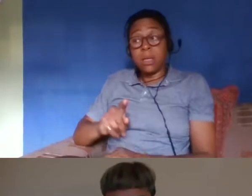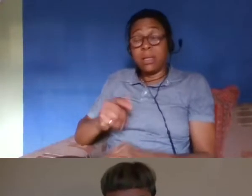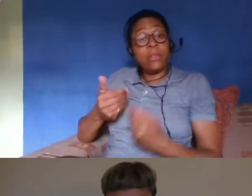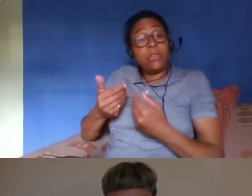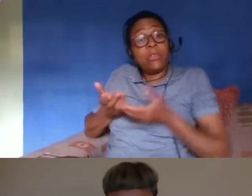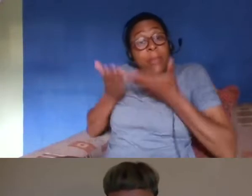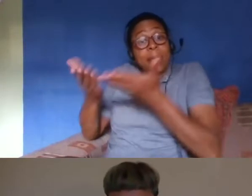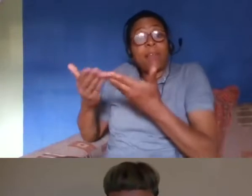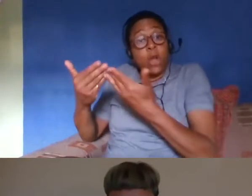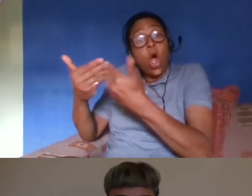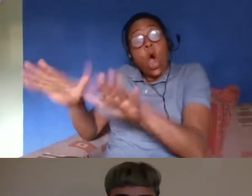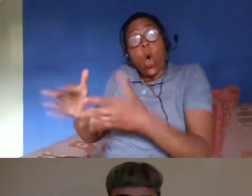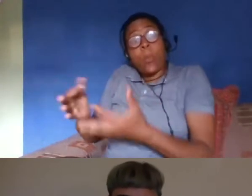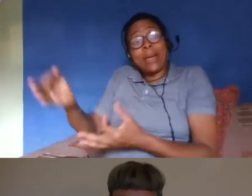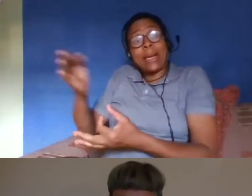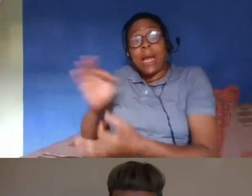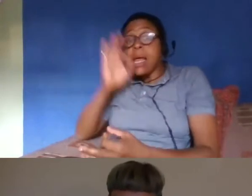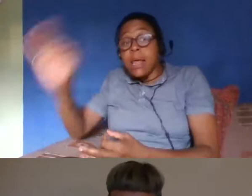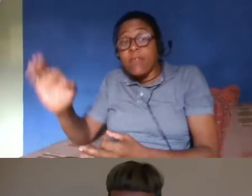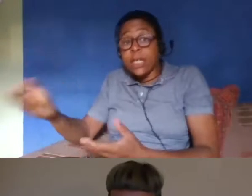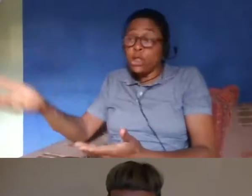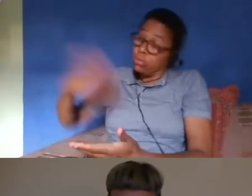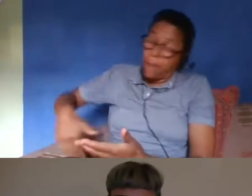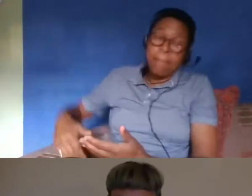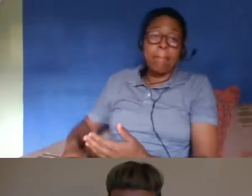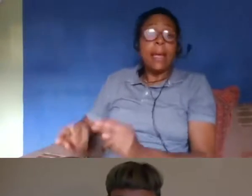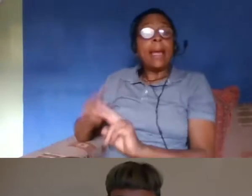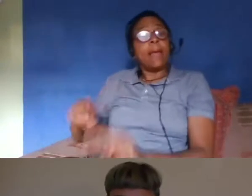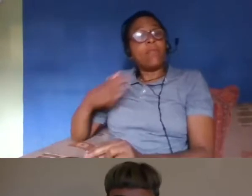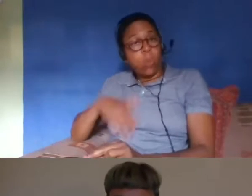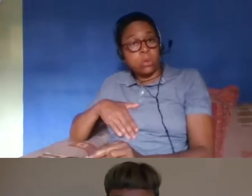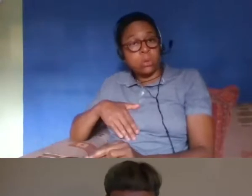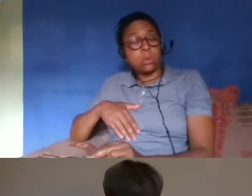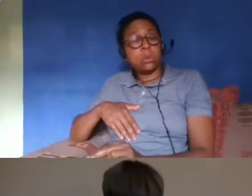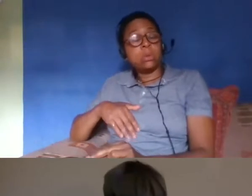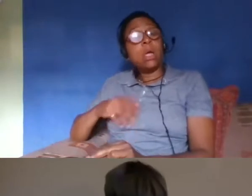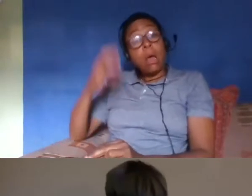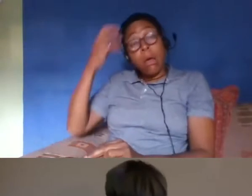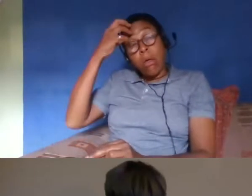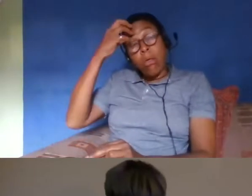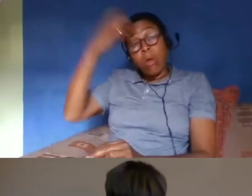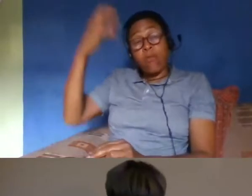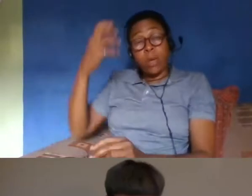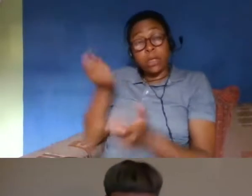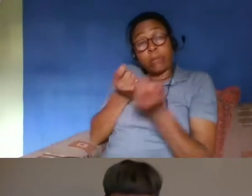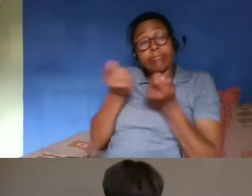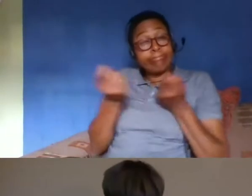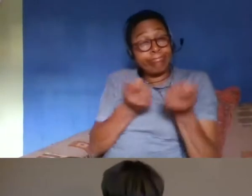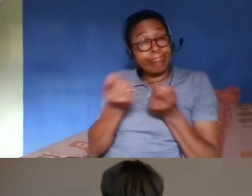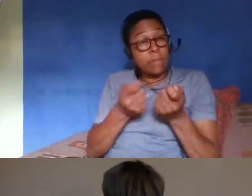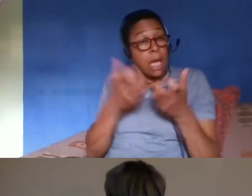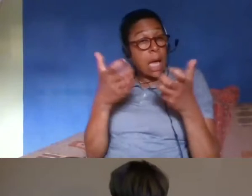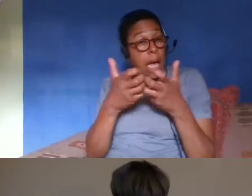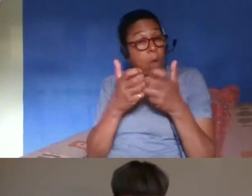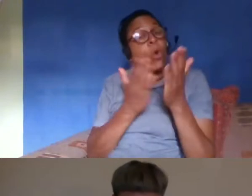people to relocate here if they want to if they have to um the government has done it by um by through